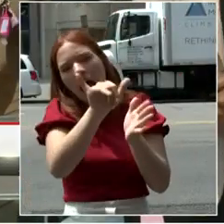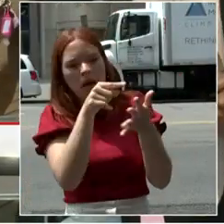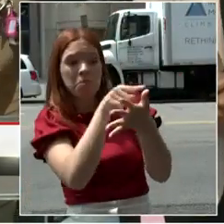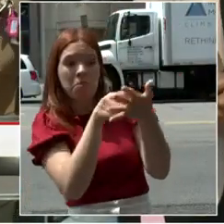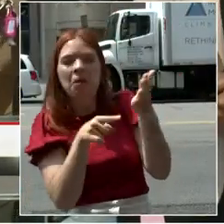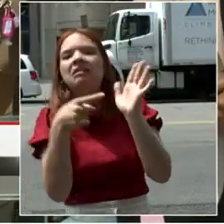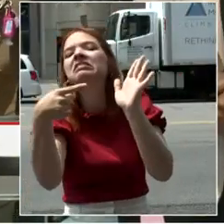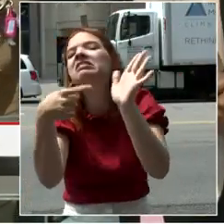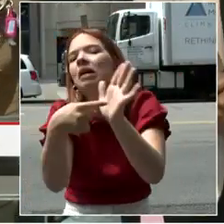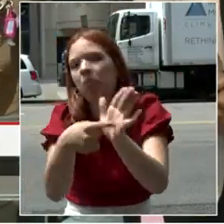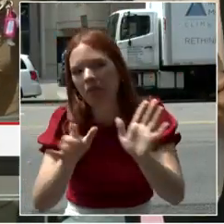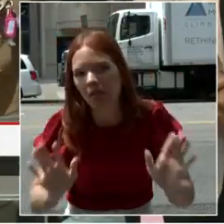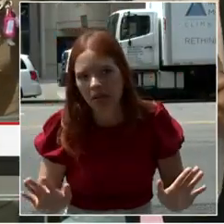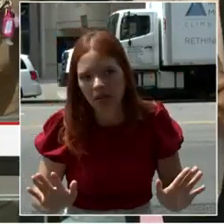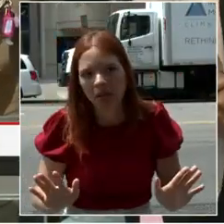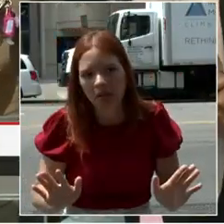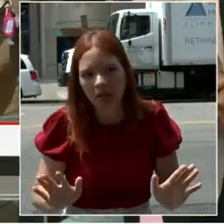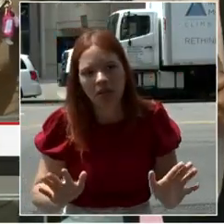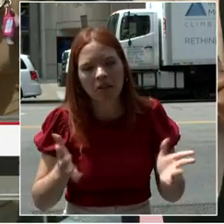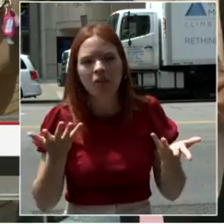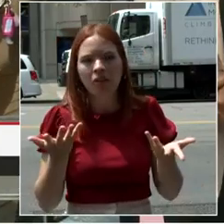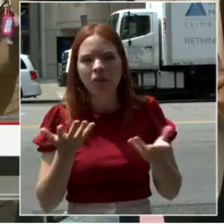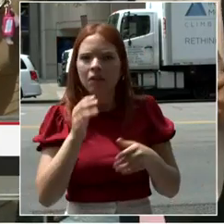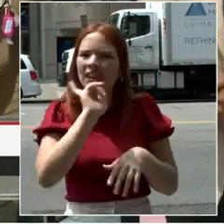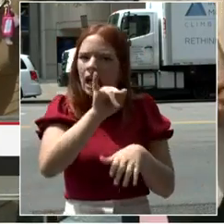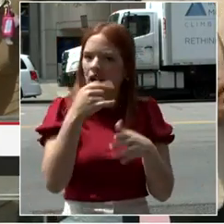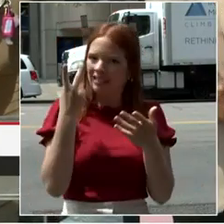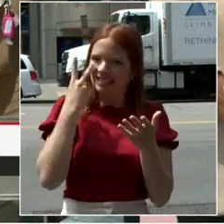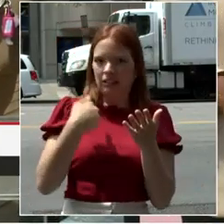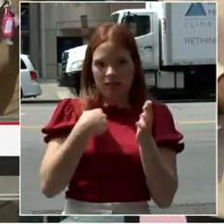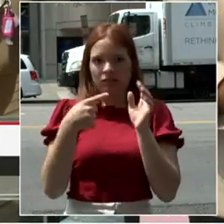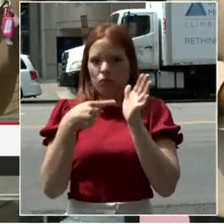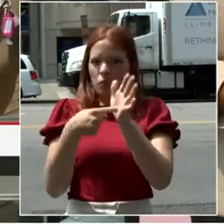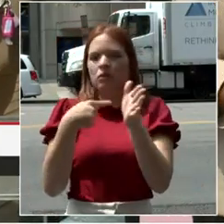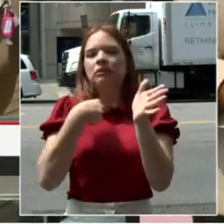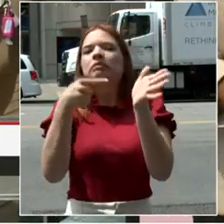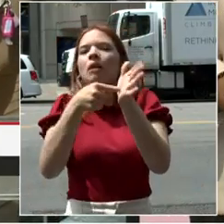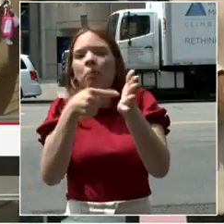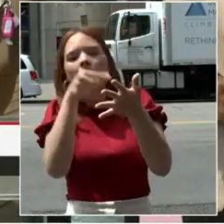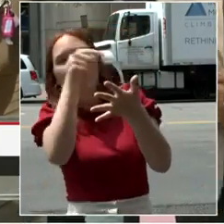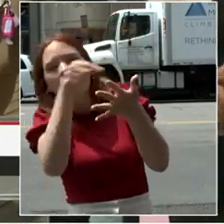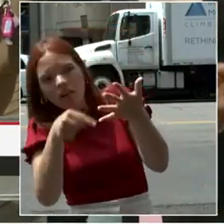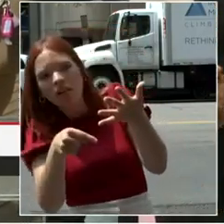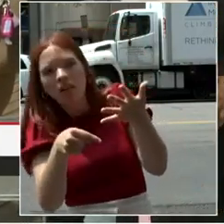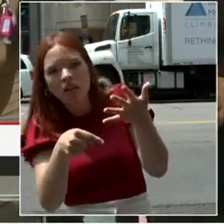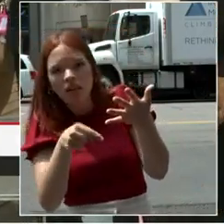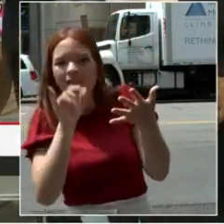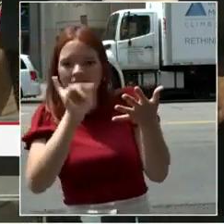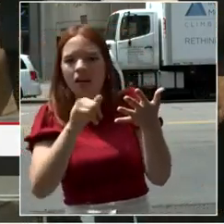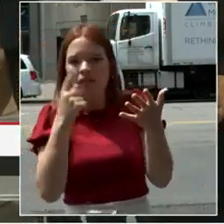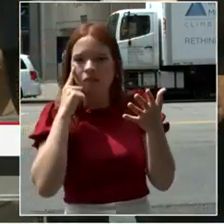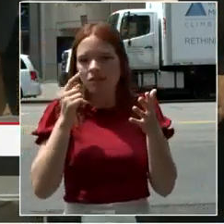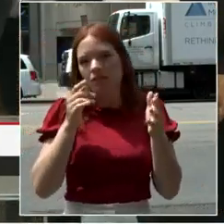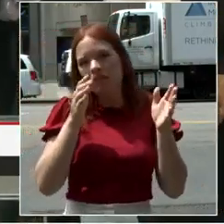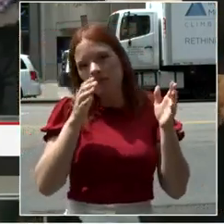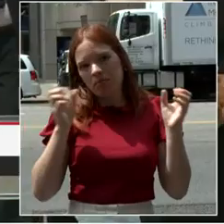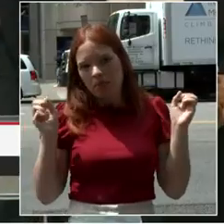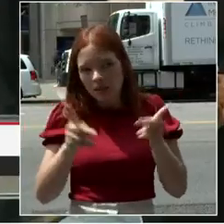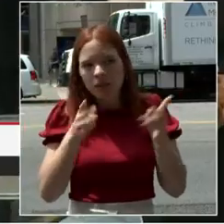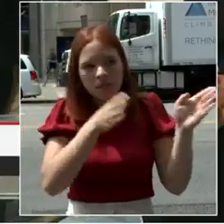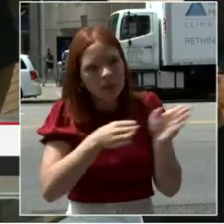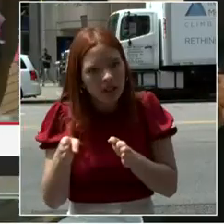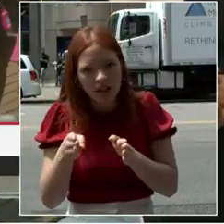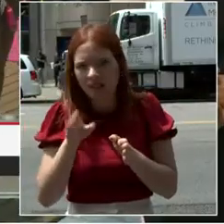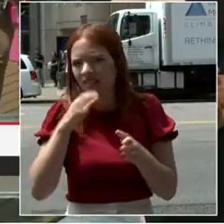endless because the comeback plan is just so broad. But I hope that helps you kind of visualize what that